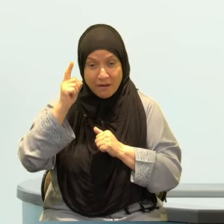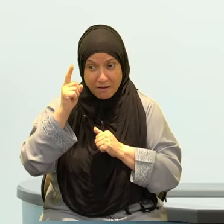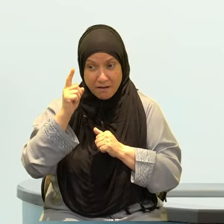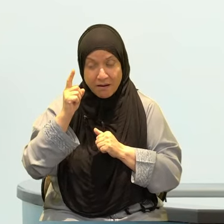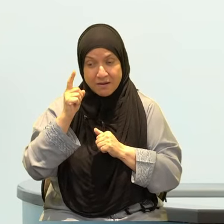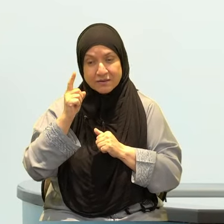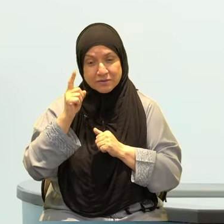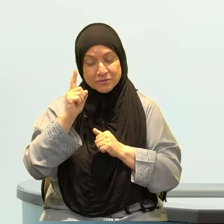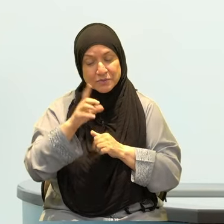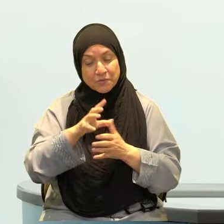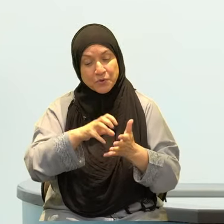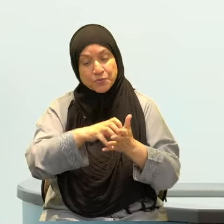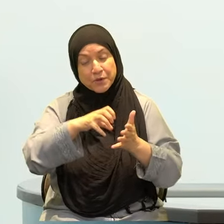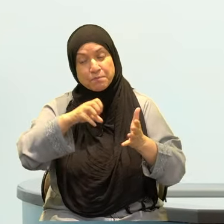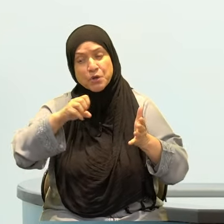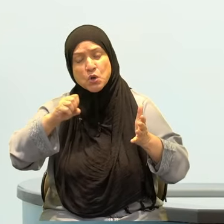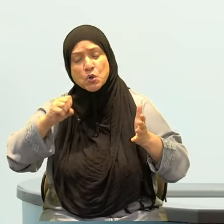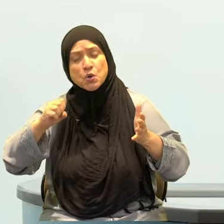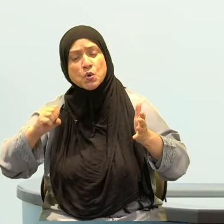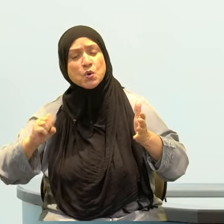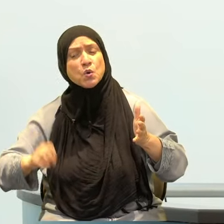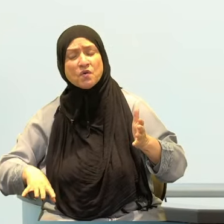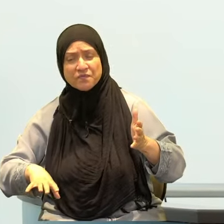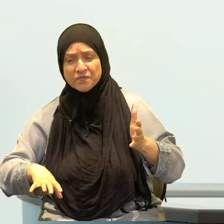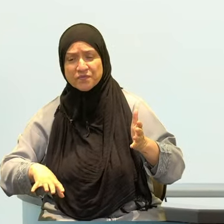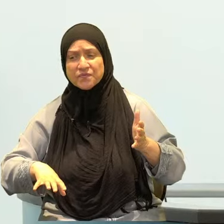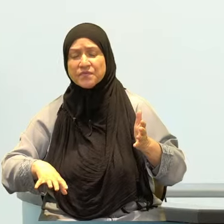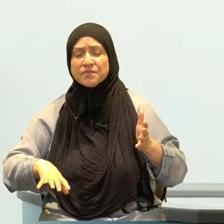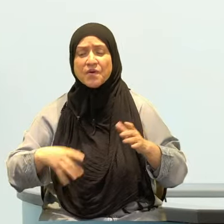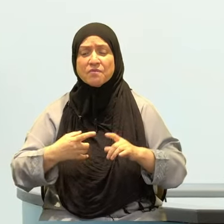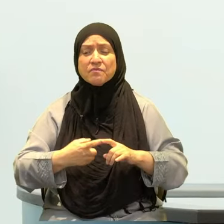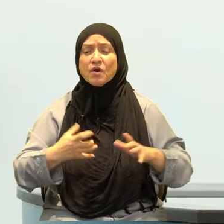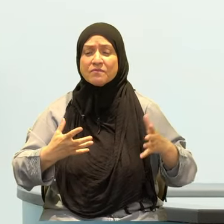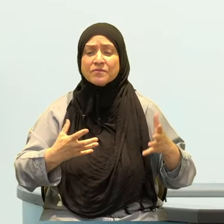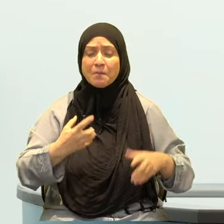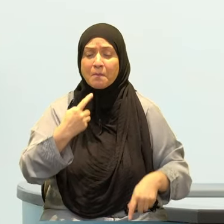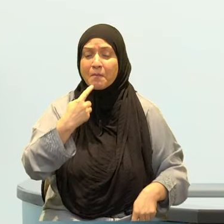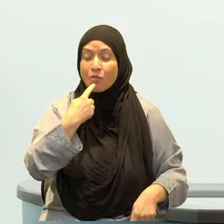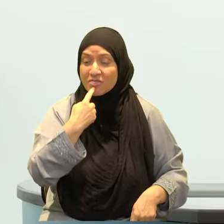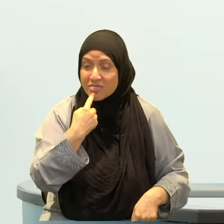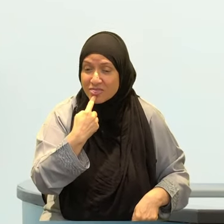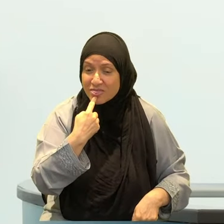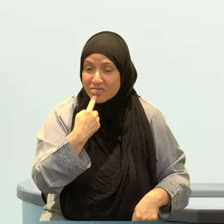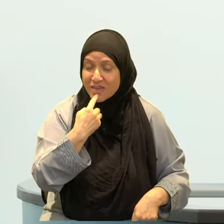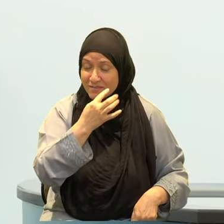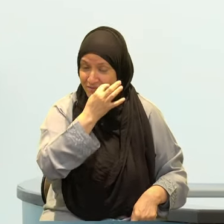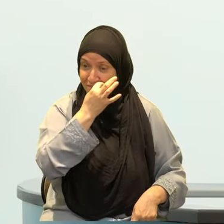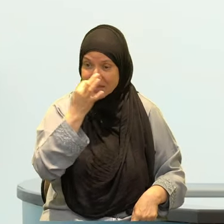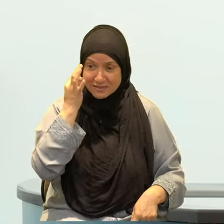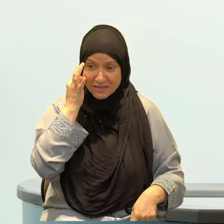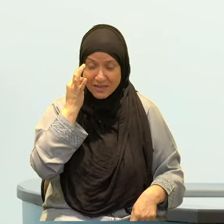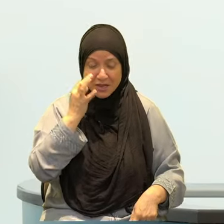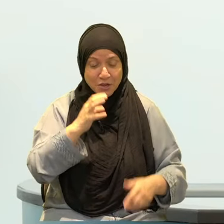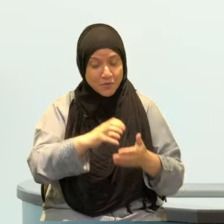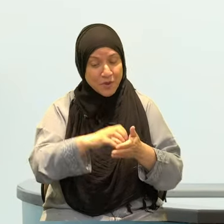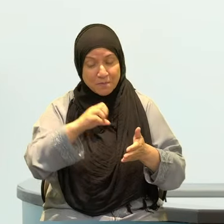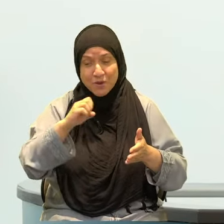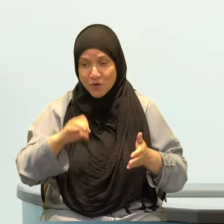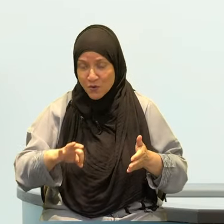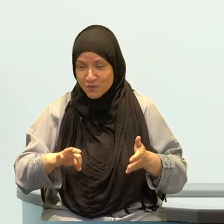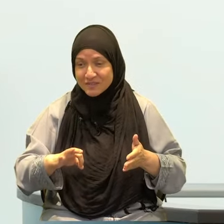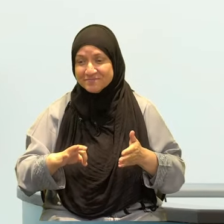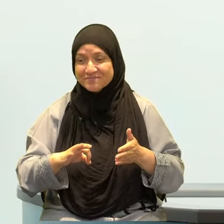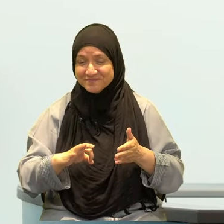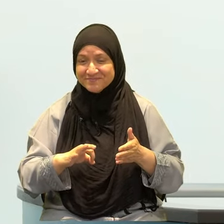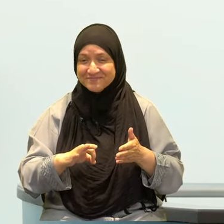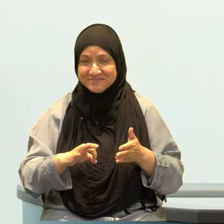us intimacy, even the halal intimacy. So that we could focus entirely on Him subhanahu wa